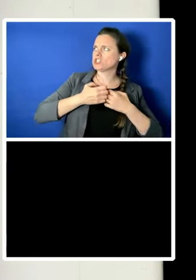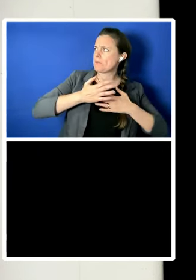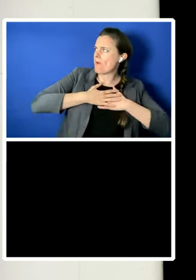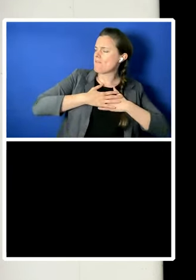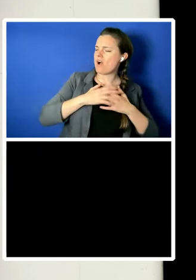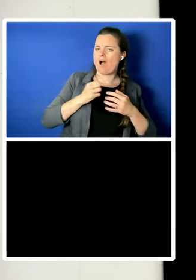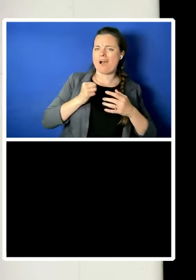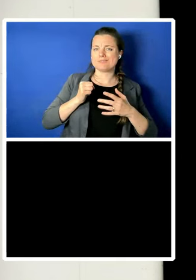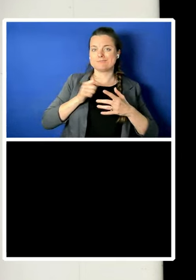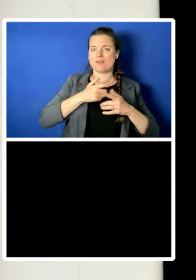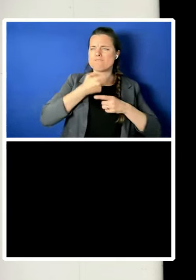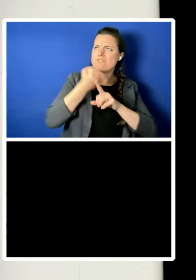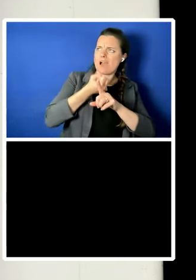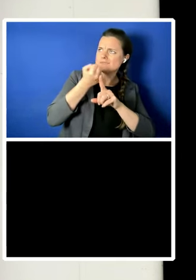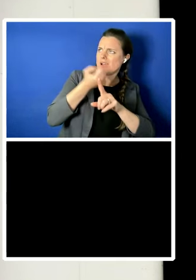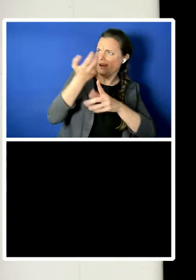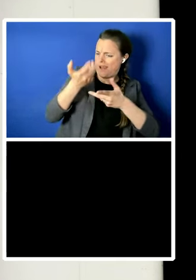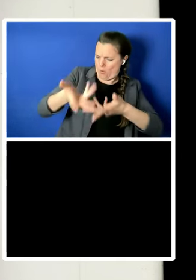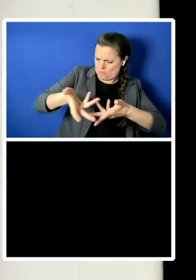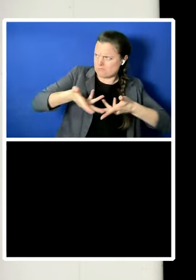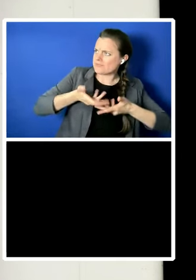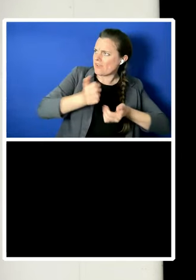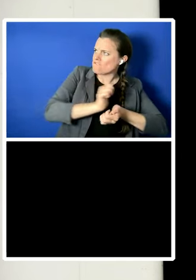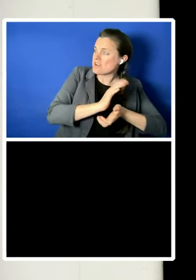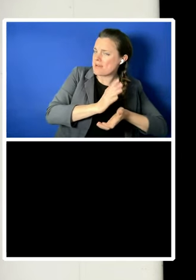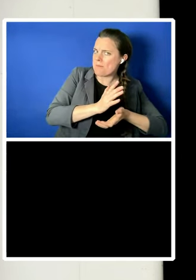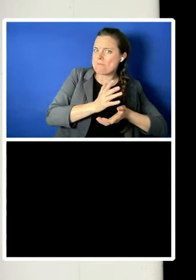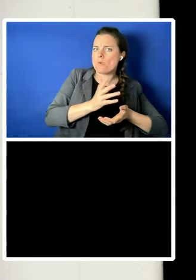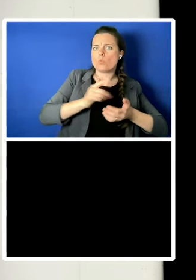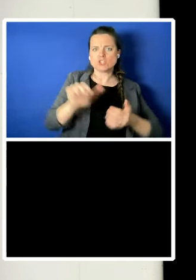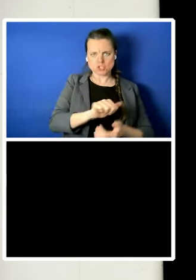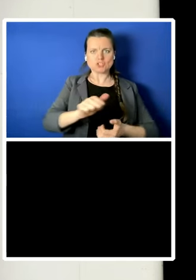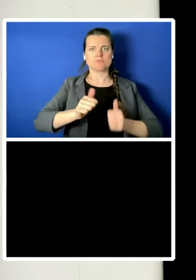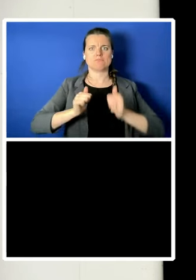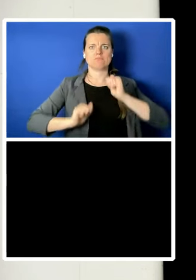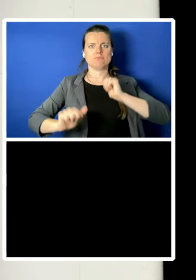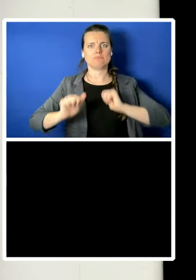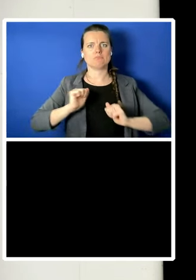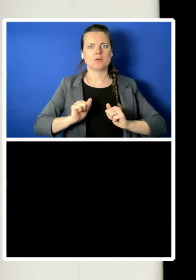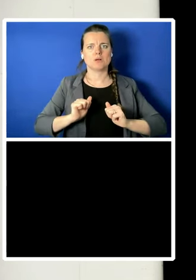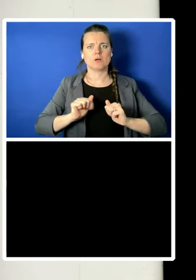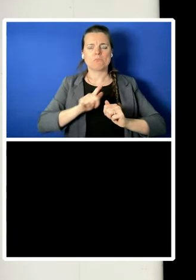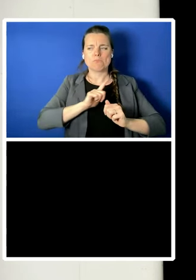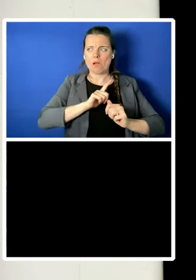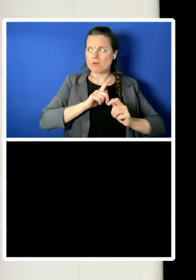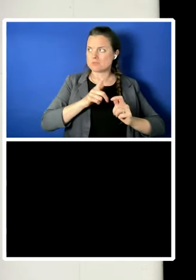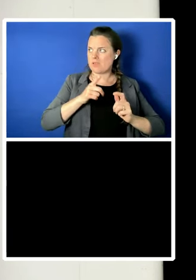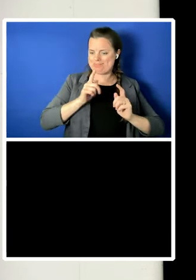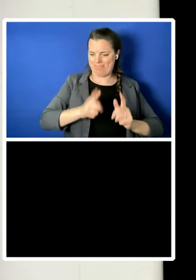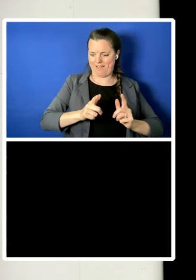else can we grow in confidence in all the arguments about how they should be applied?